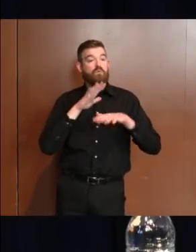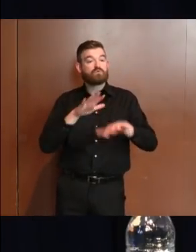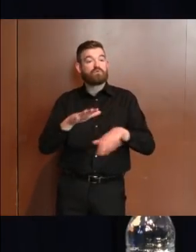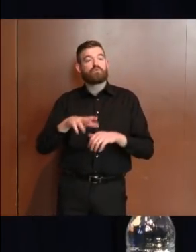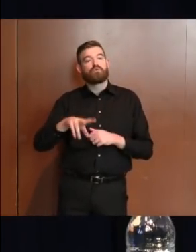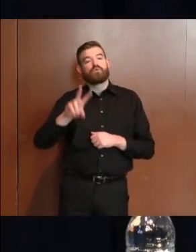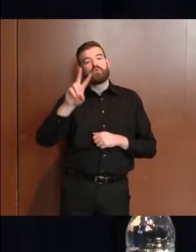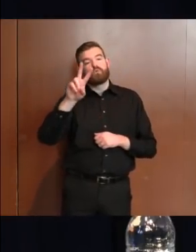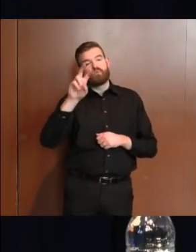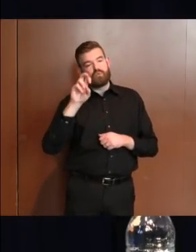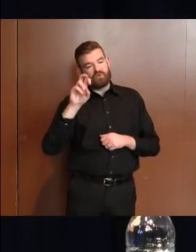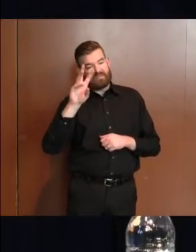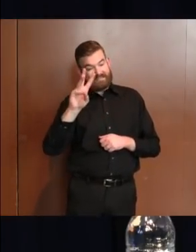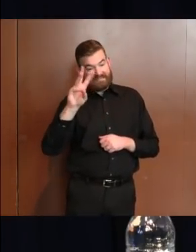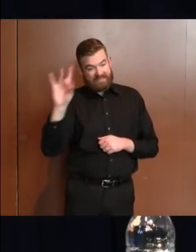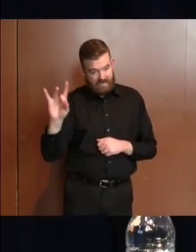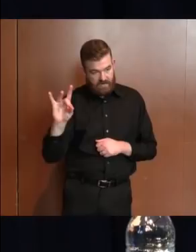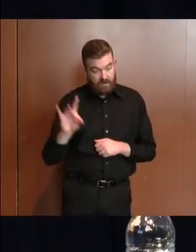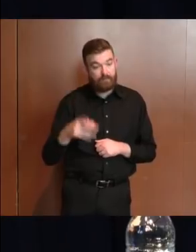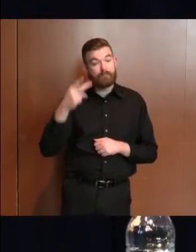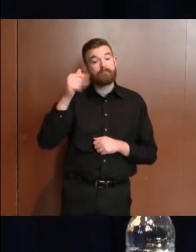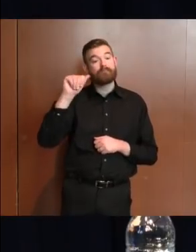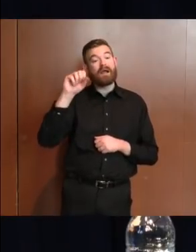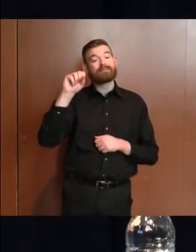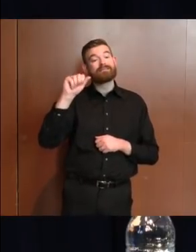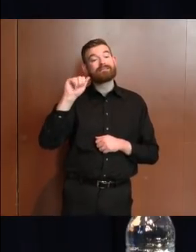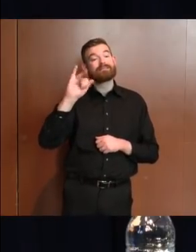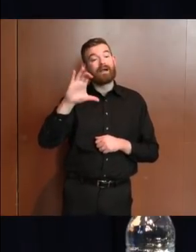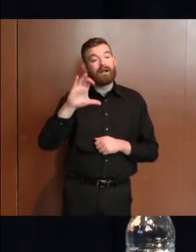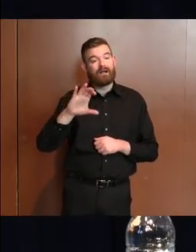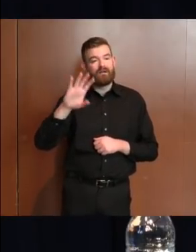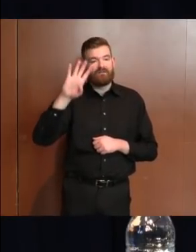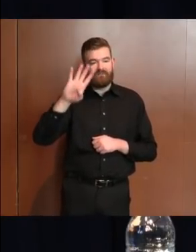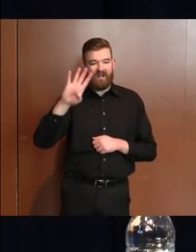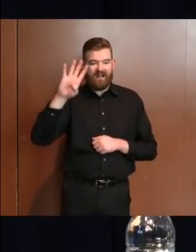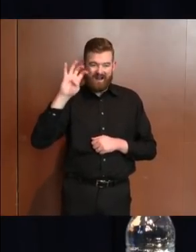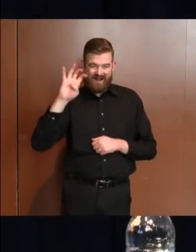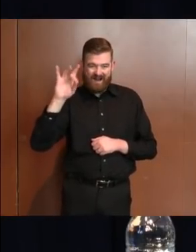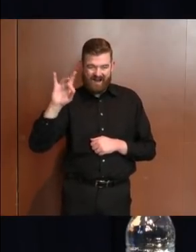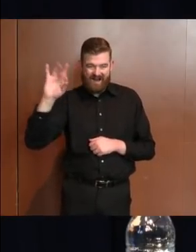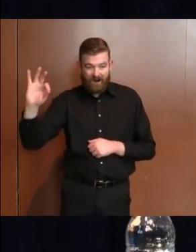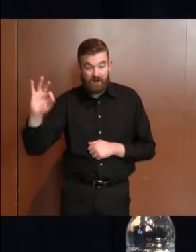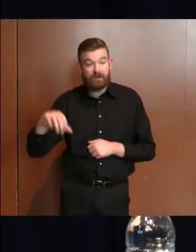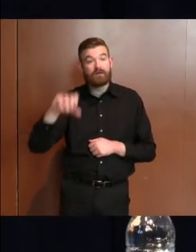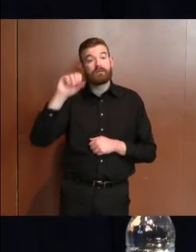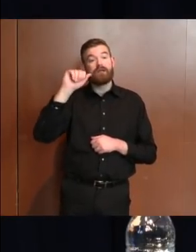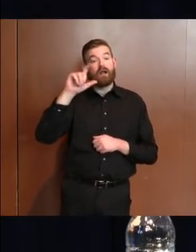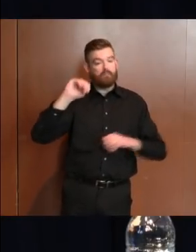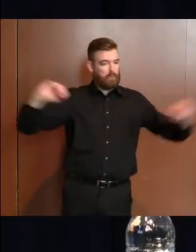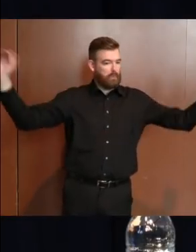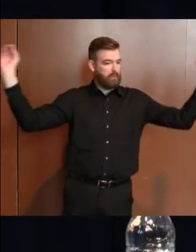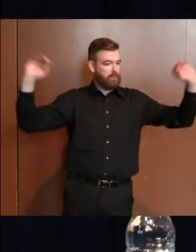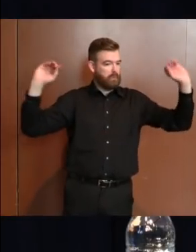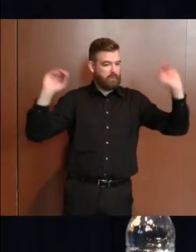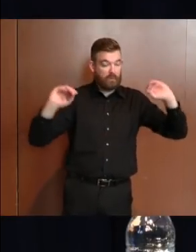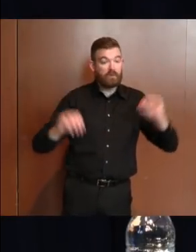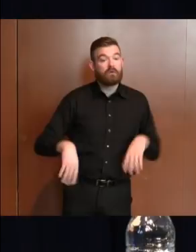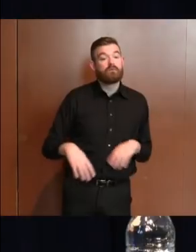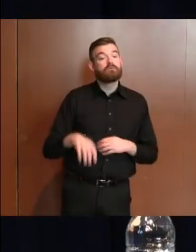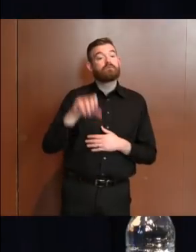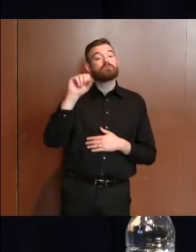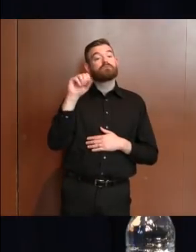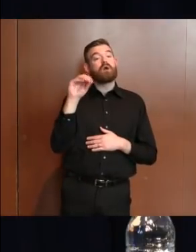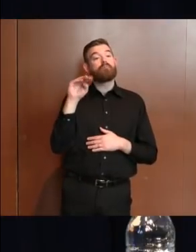268, Passaic, 489, Nunn, in Salem, Somerset,